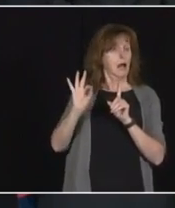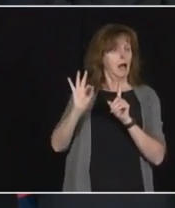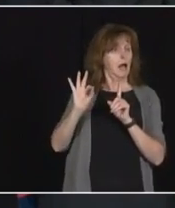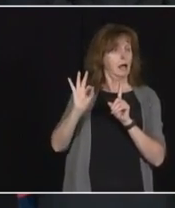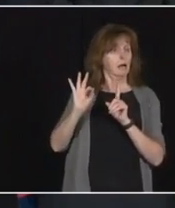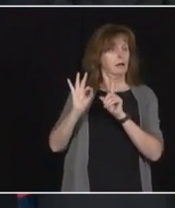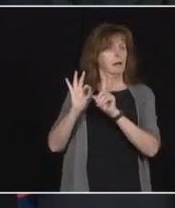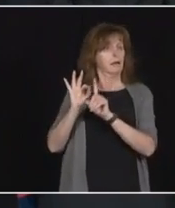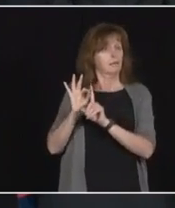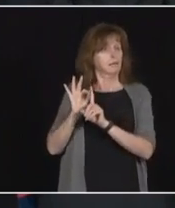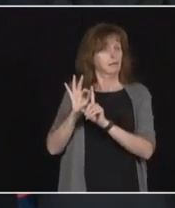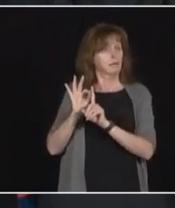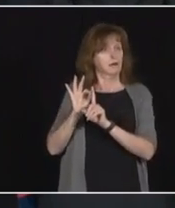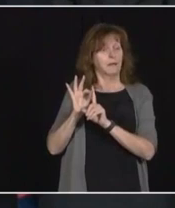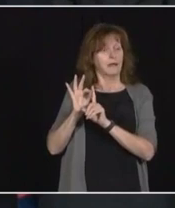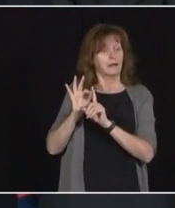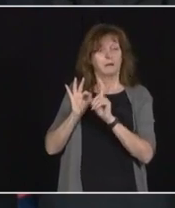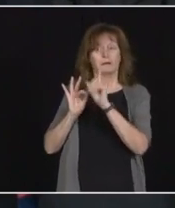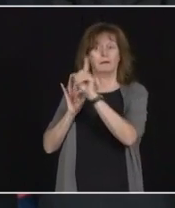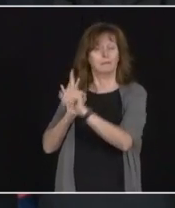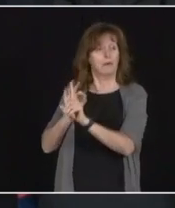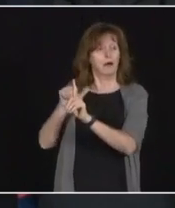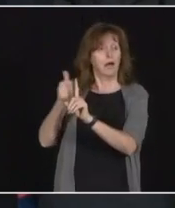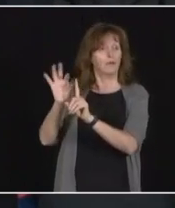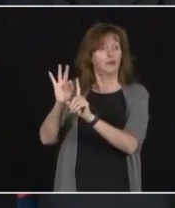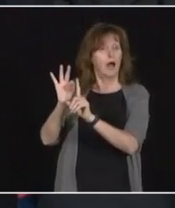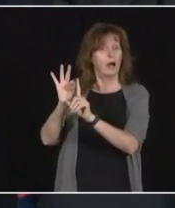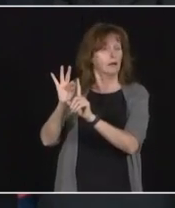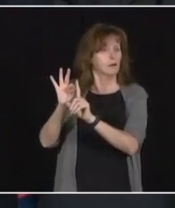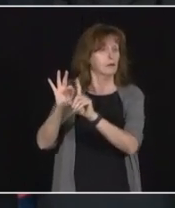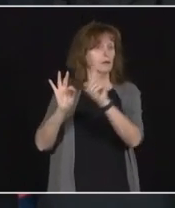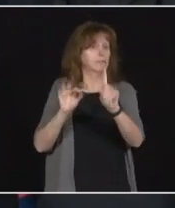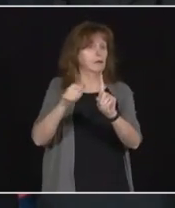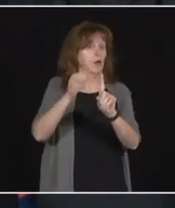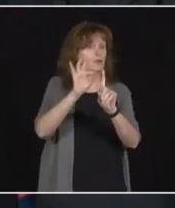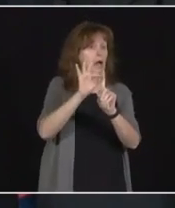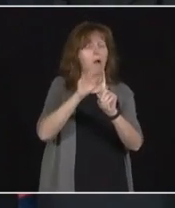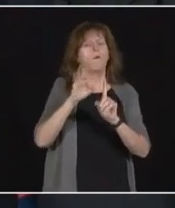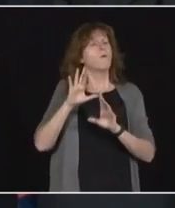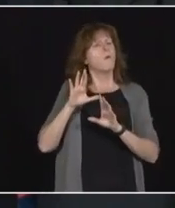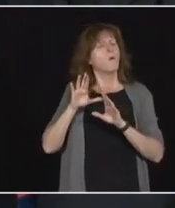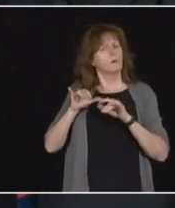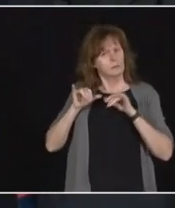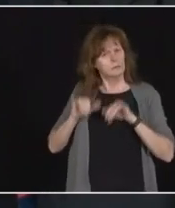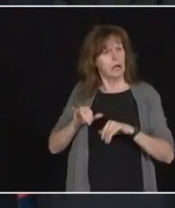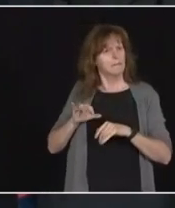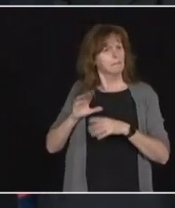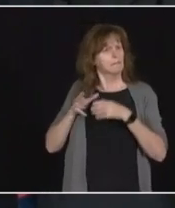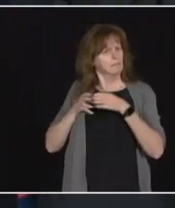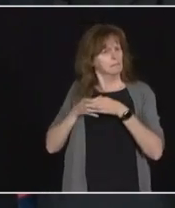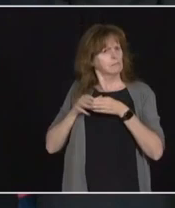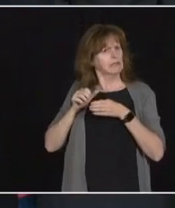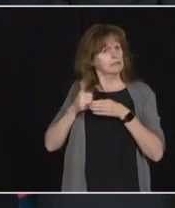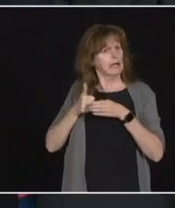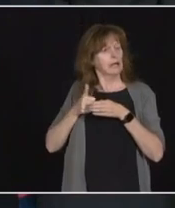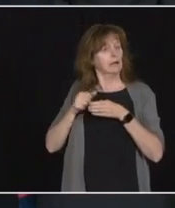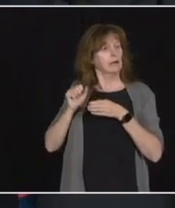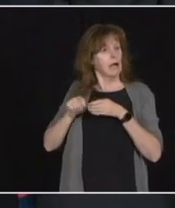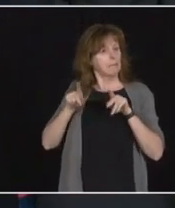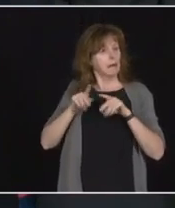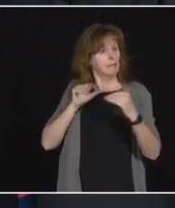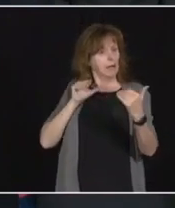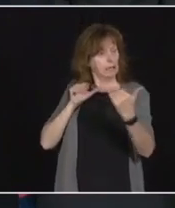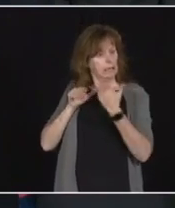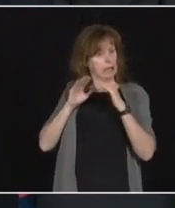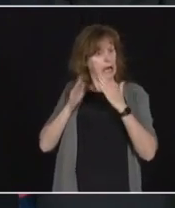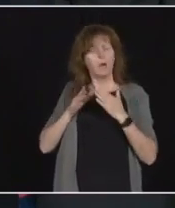same set of nine people to hang out with? Can those people come into our house again? Or do they have to stay outside? And what level of interaction are we